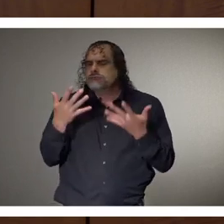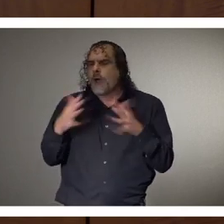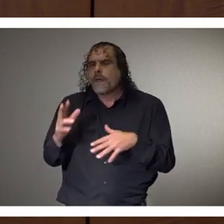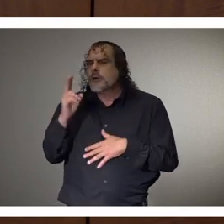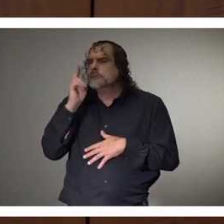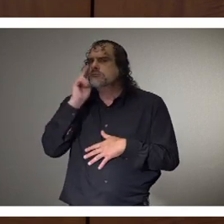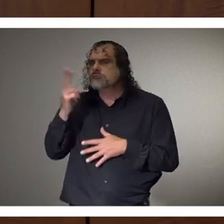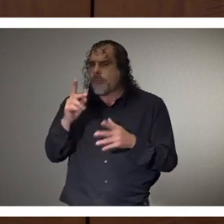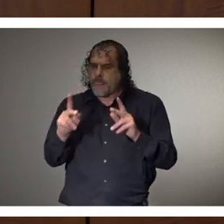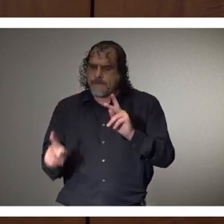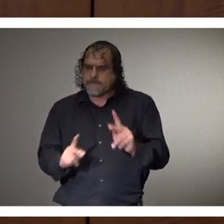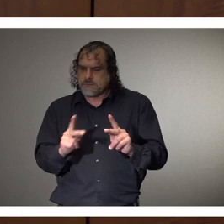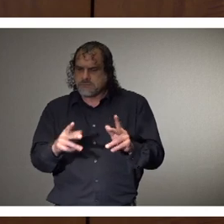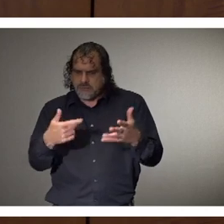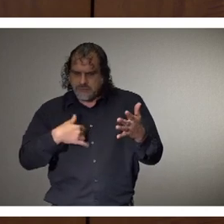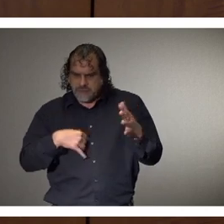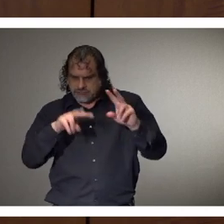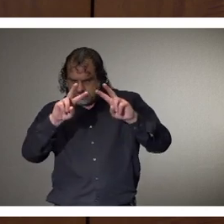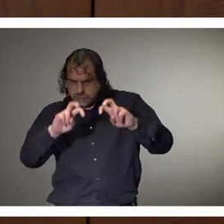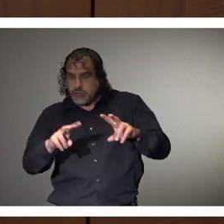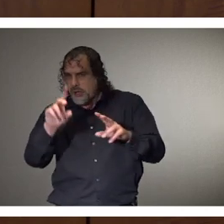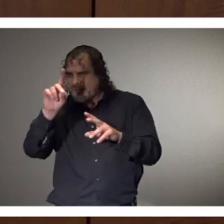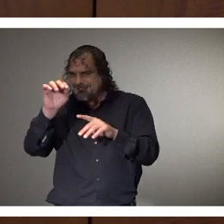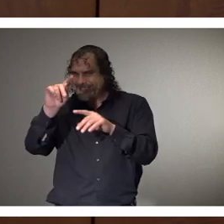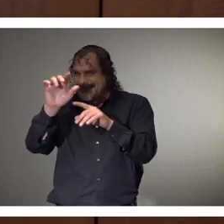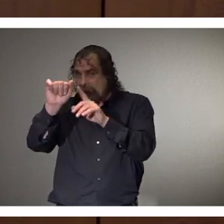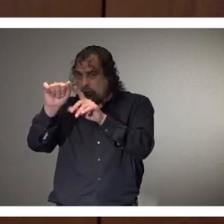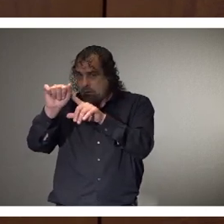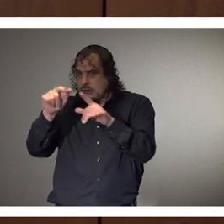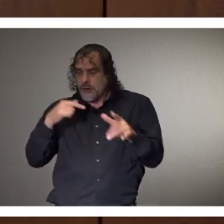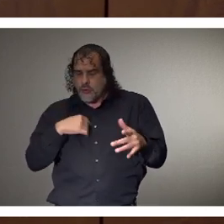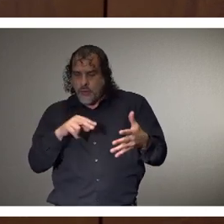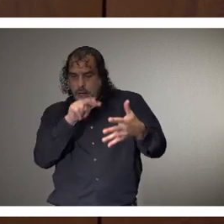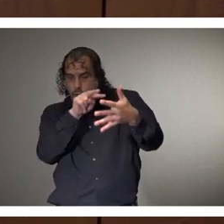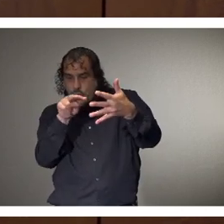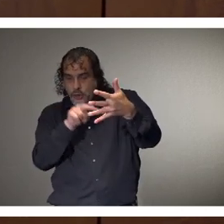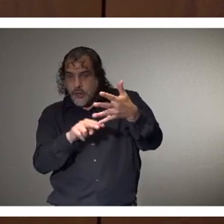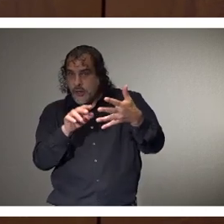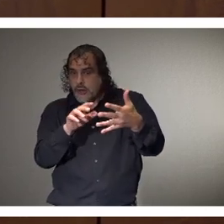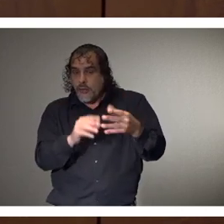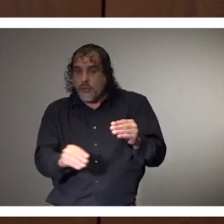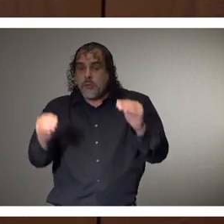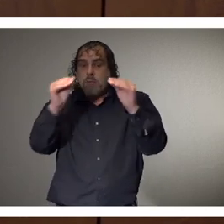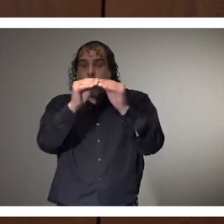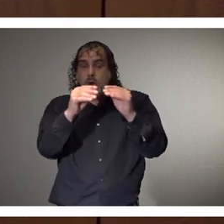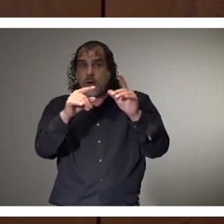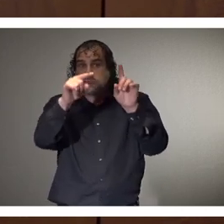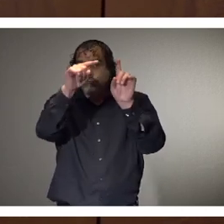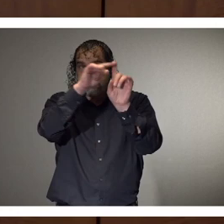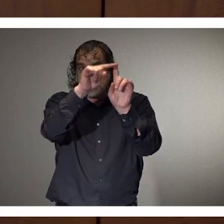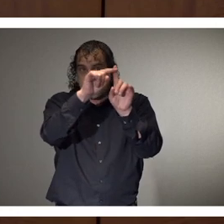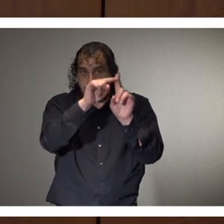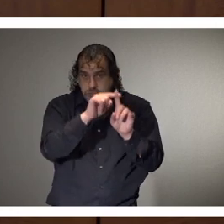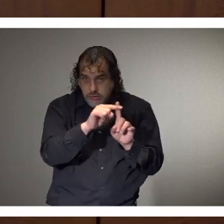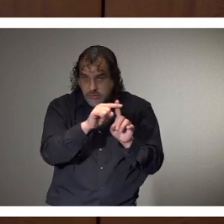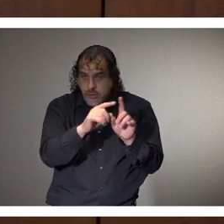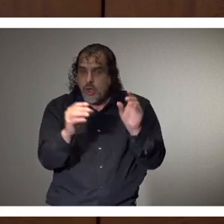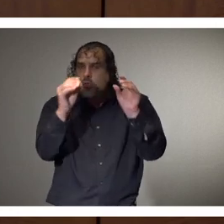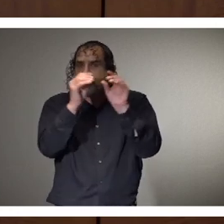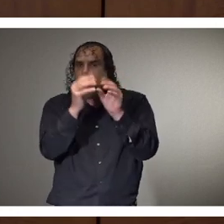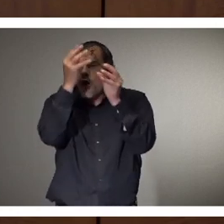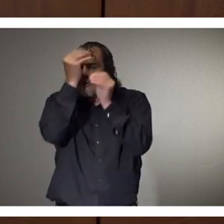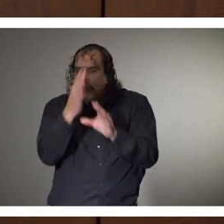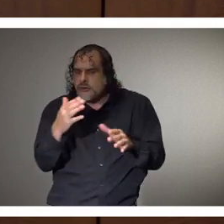indicates, and as we look at our data, and it's important to remember, the more cases that we get, the more data we have to be able to